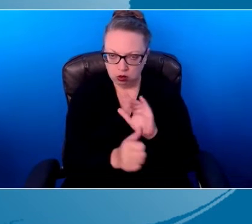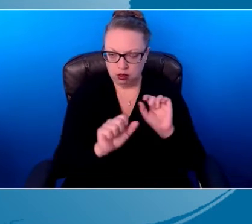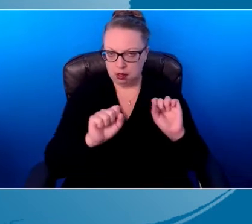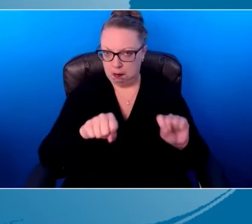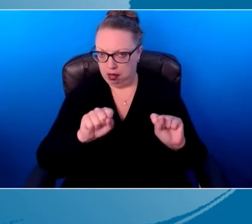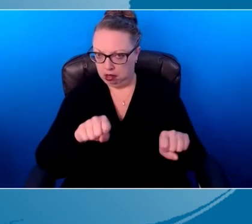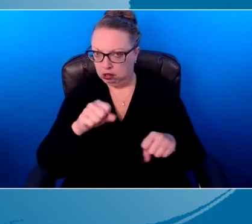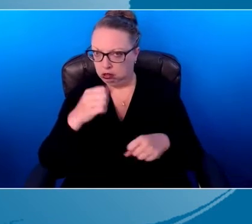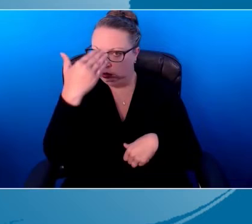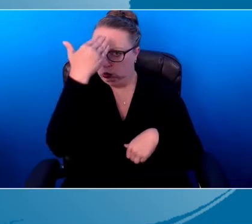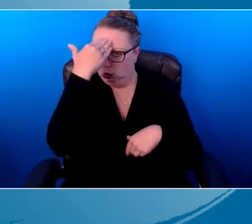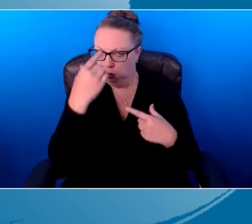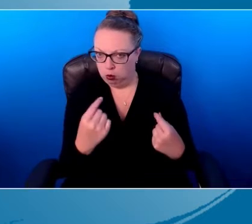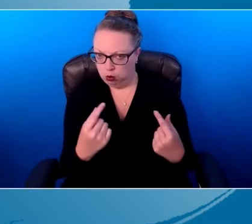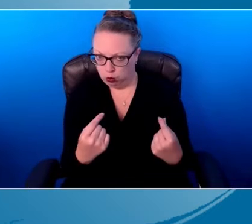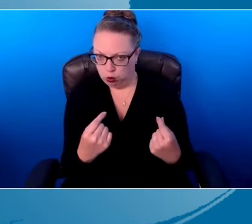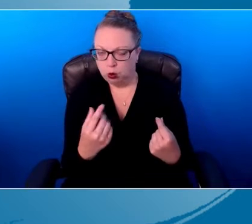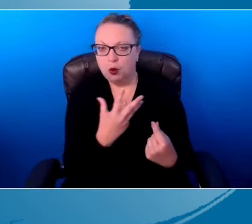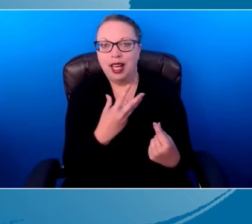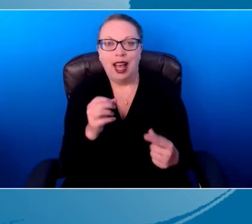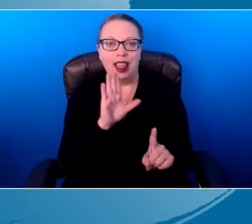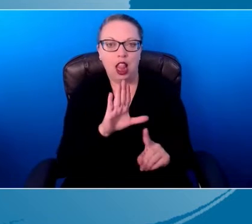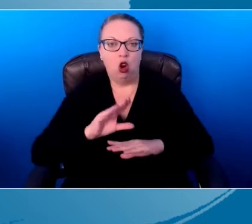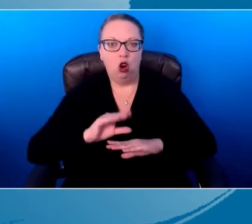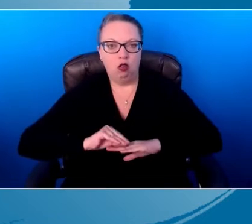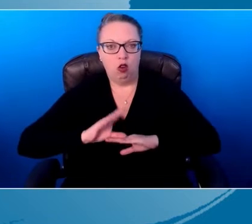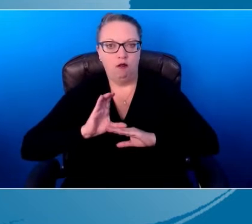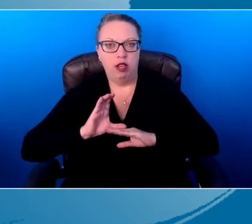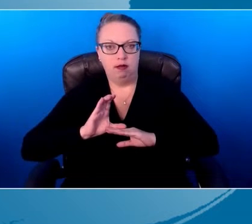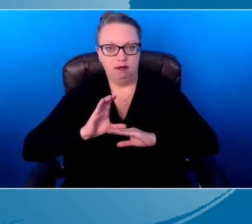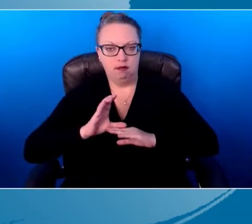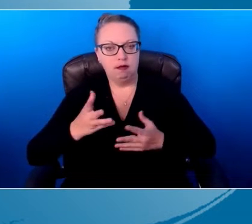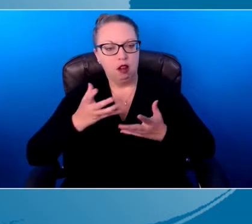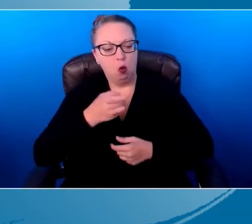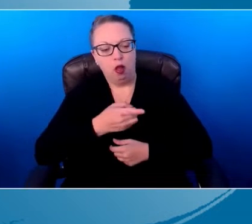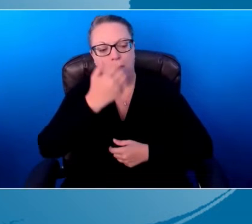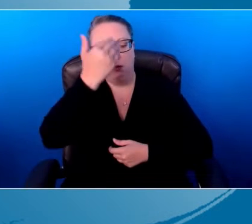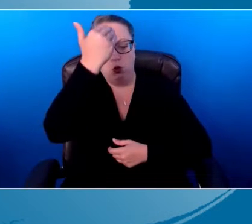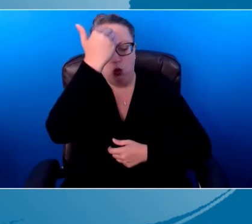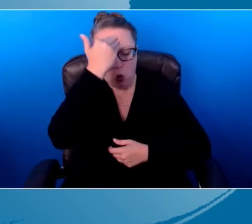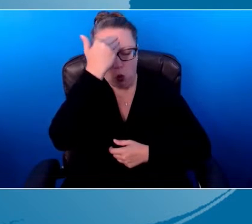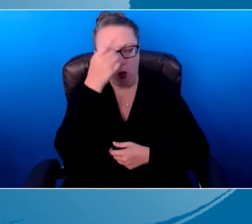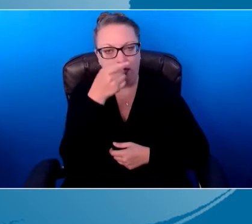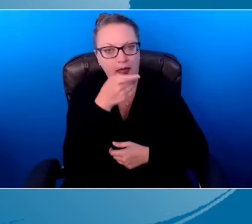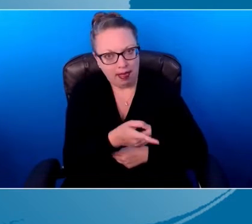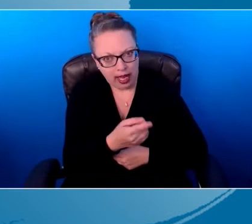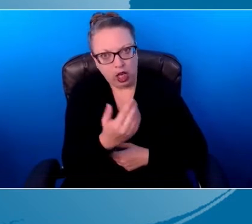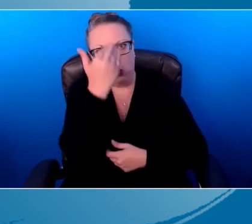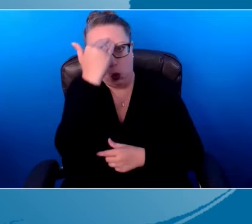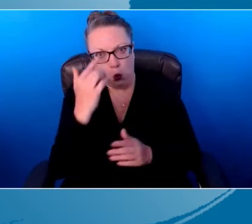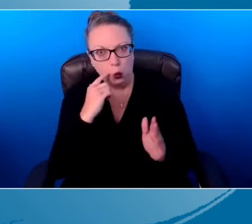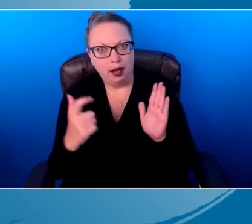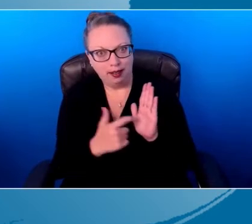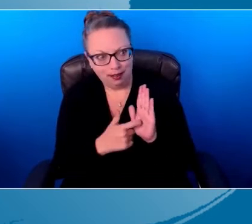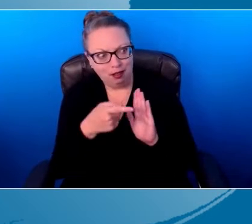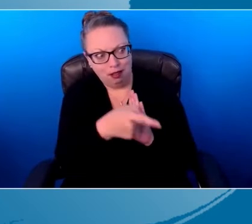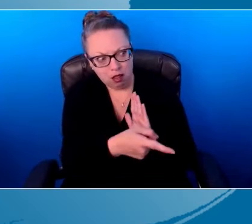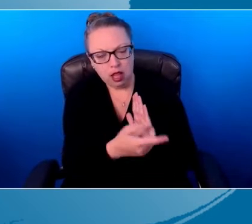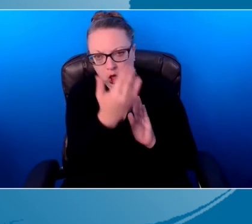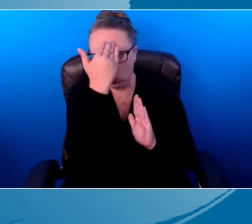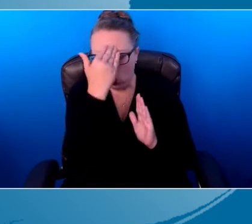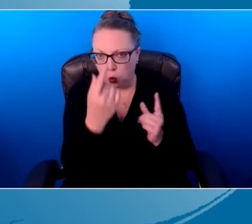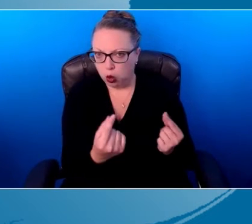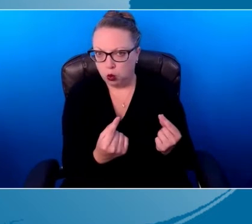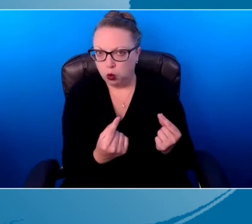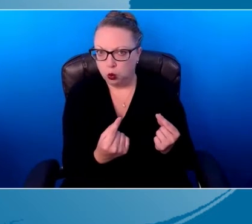to do, and their confidence. I want them to know that they know and recognize that what they're doing is working